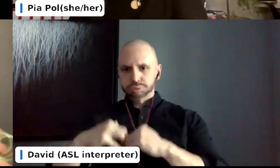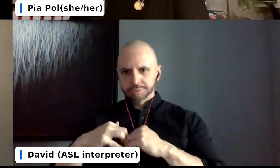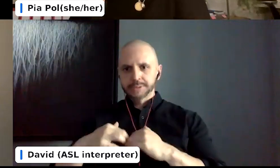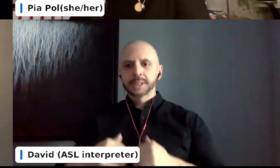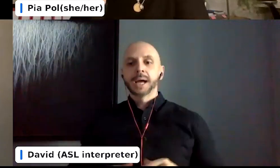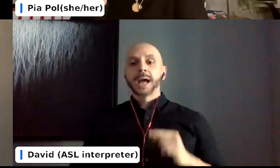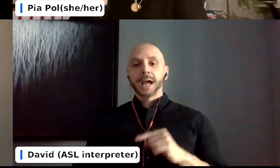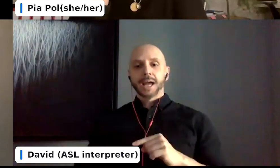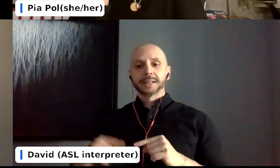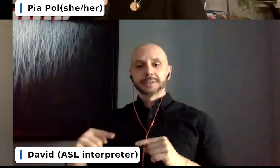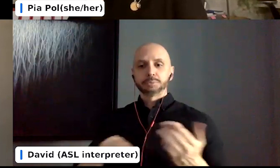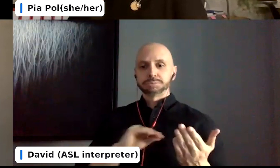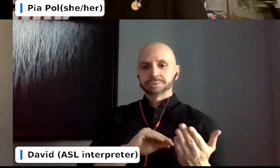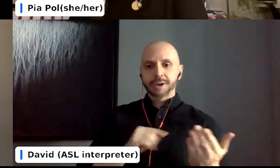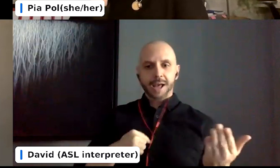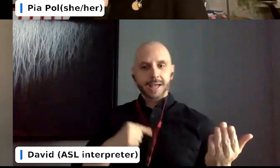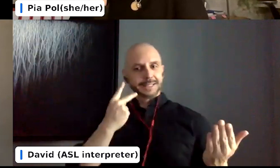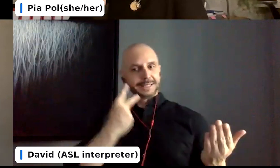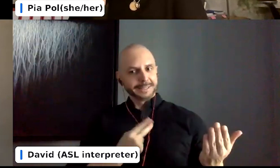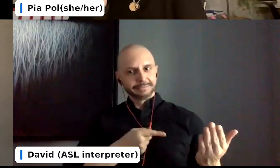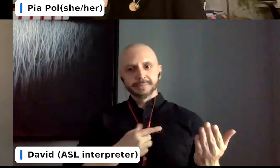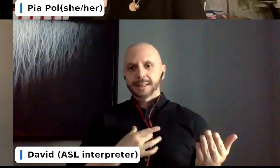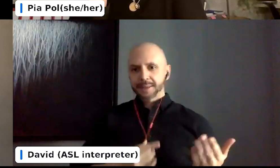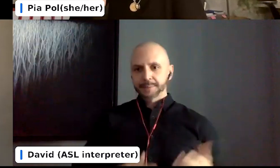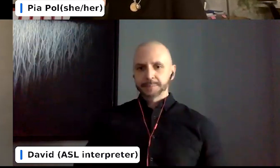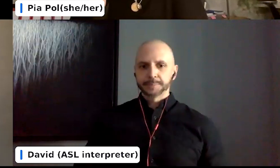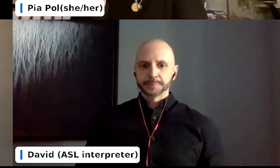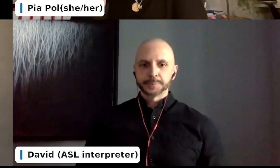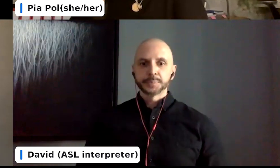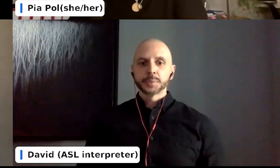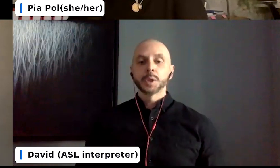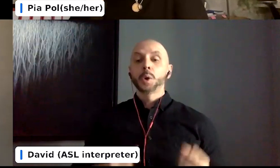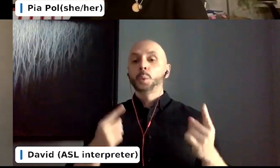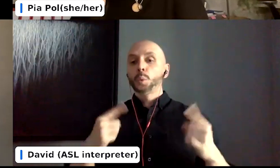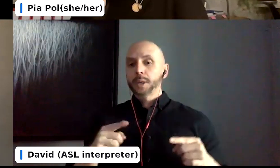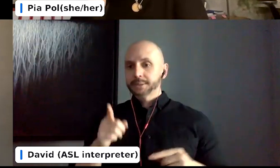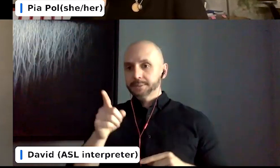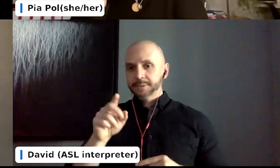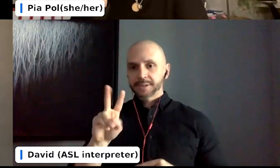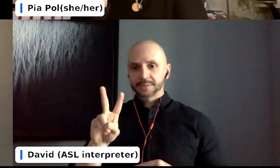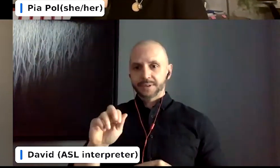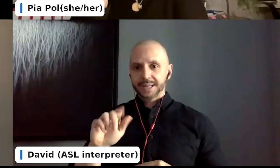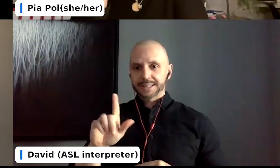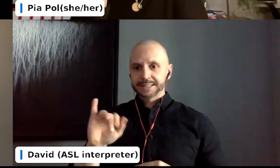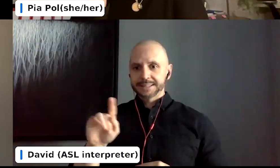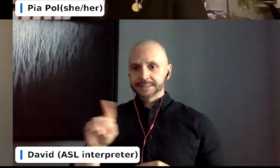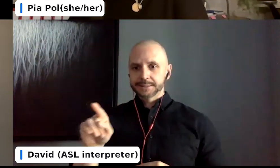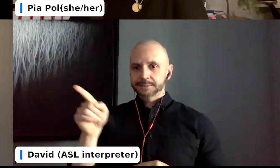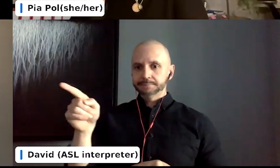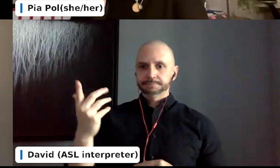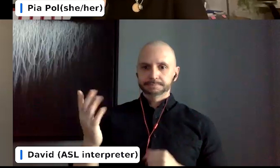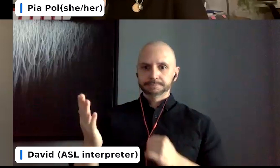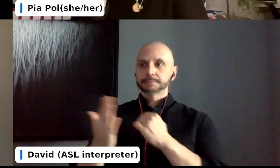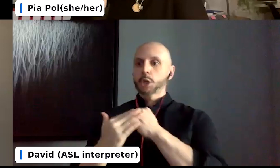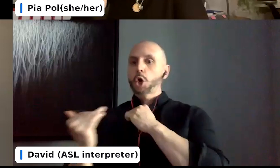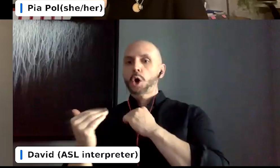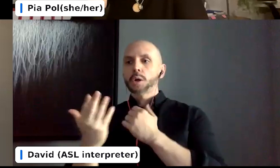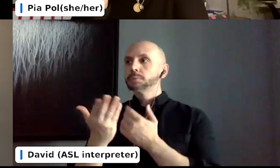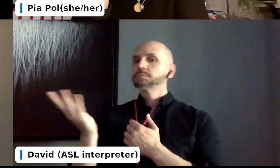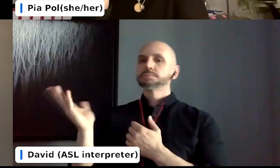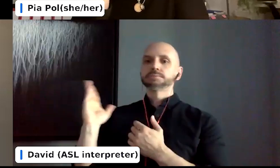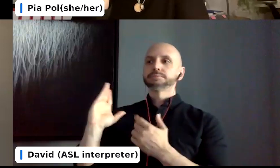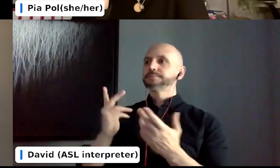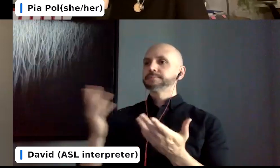um, yeah, when, uh, when the open call came from Fallis, um, I was really thinking about what should I